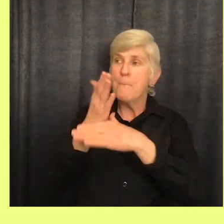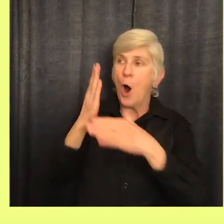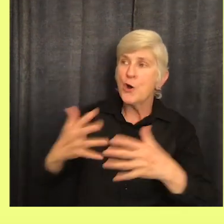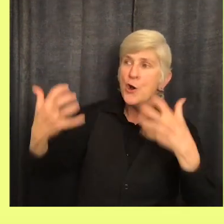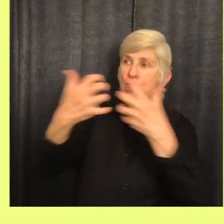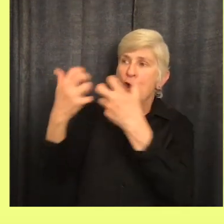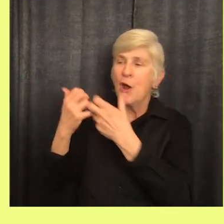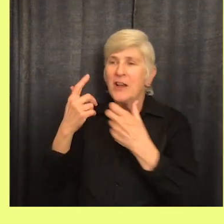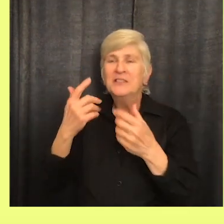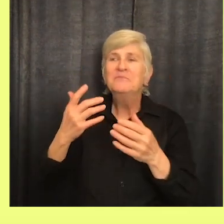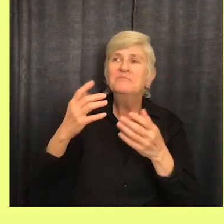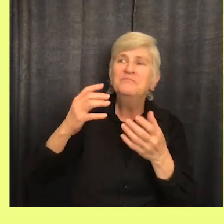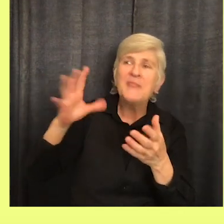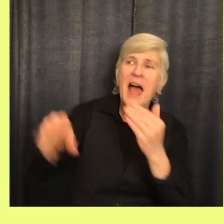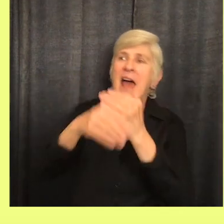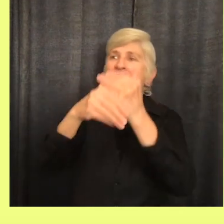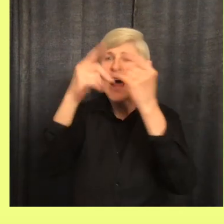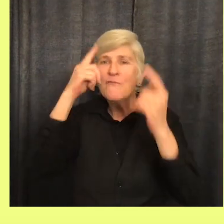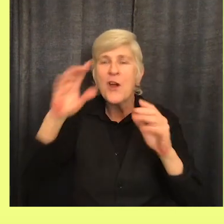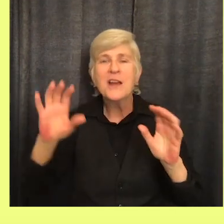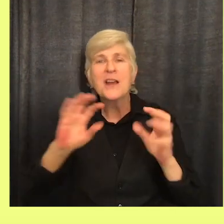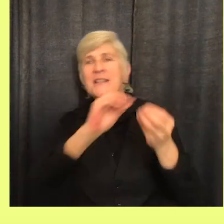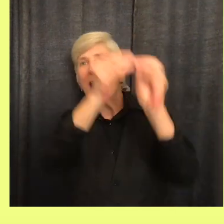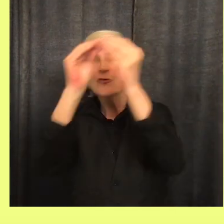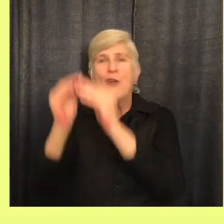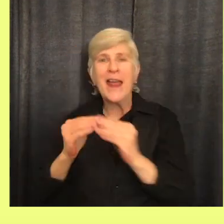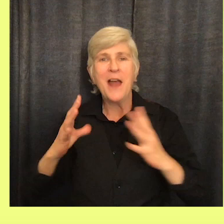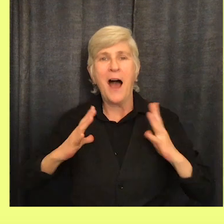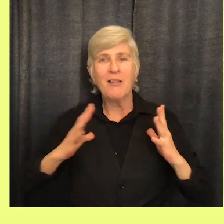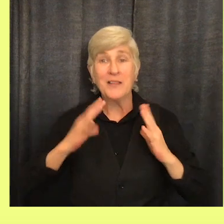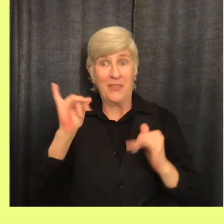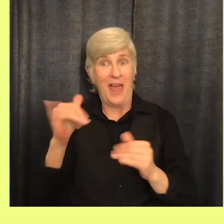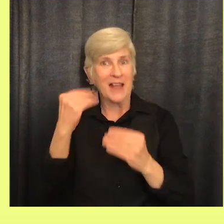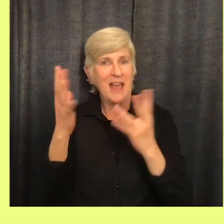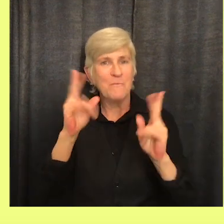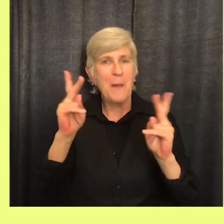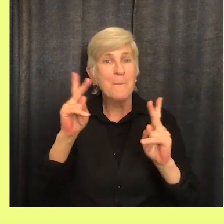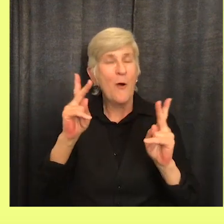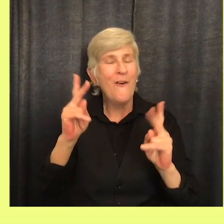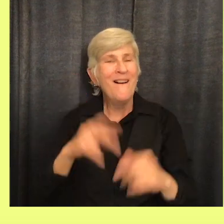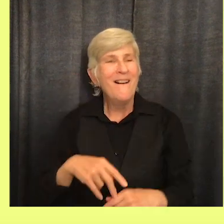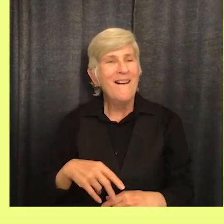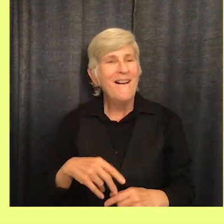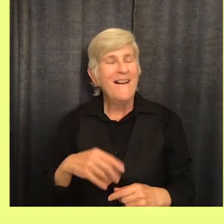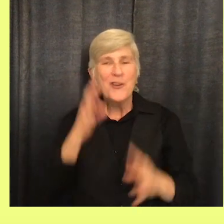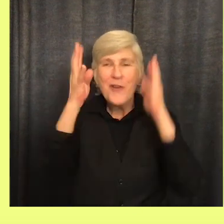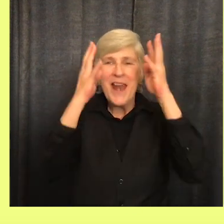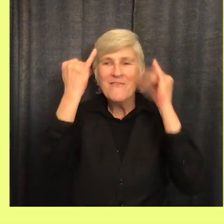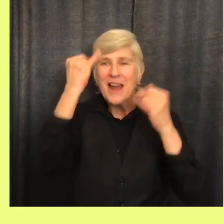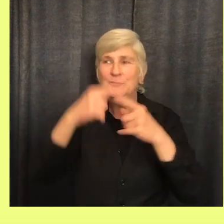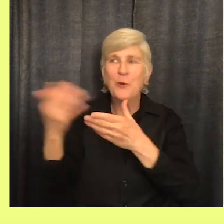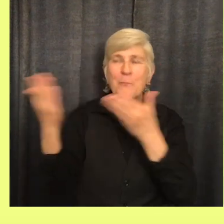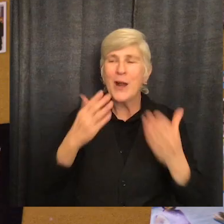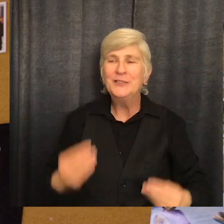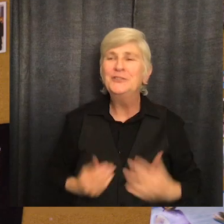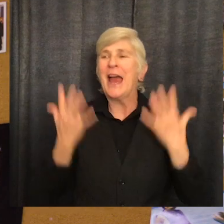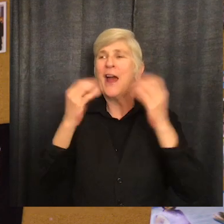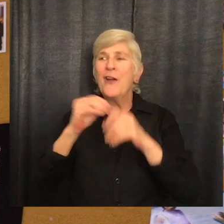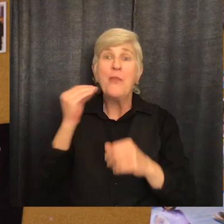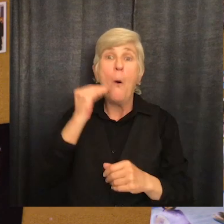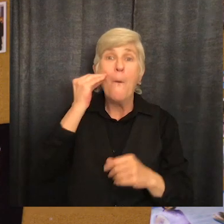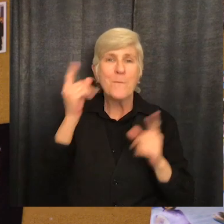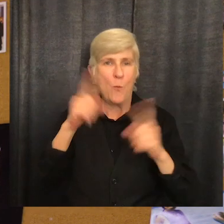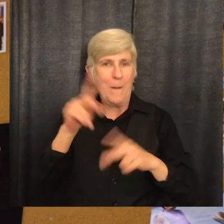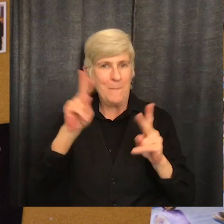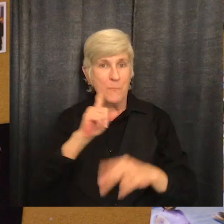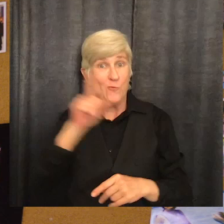on holiday decorating. This story pin gave people creative ideas for bringing cheer into their home at a time they really needed